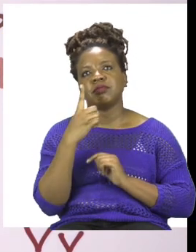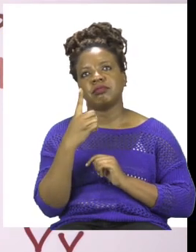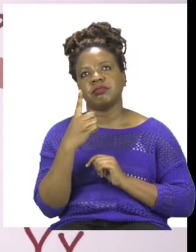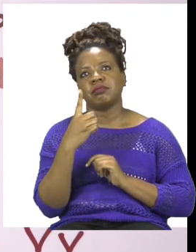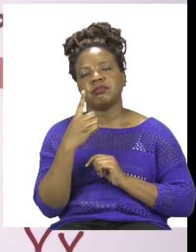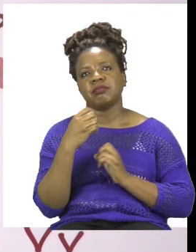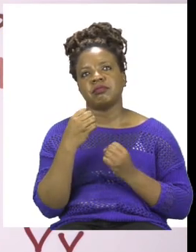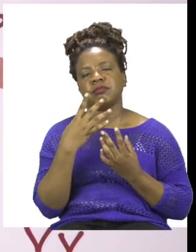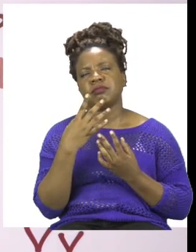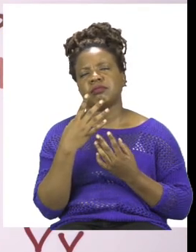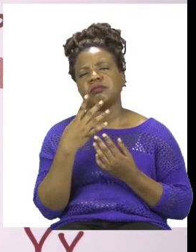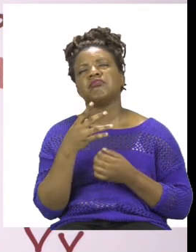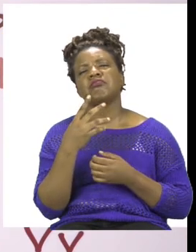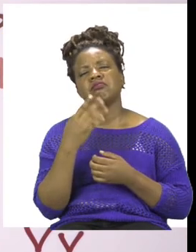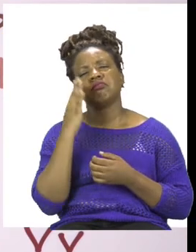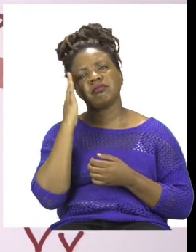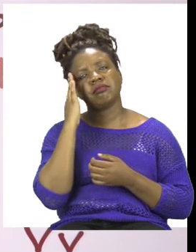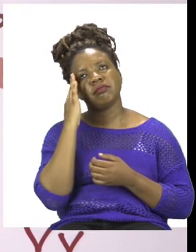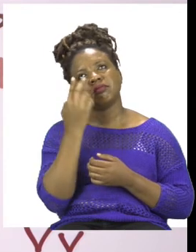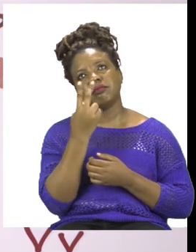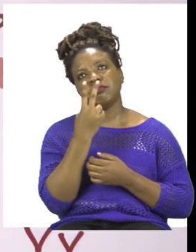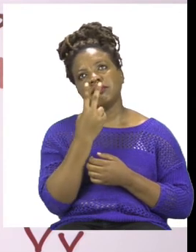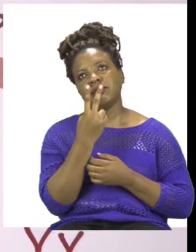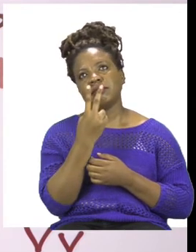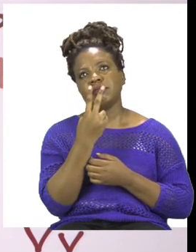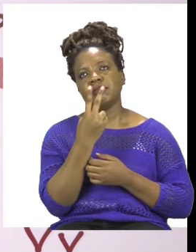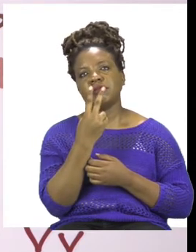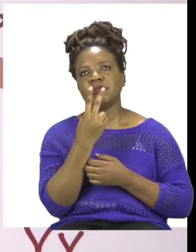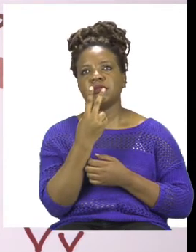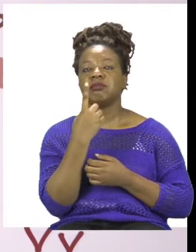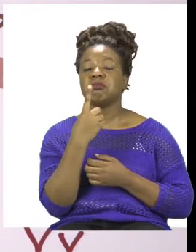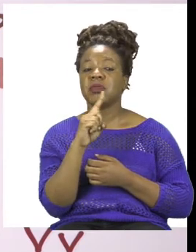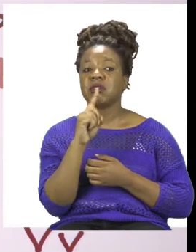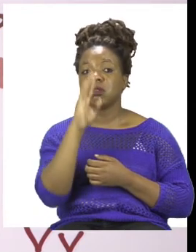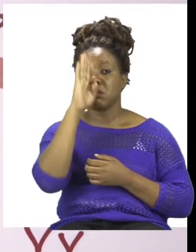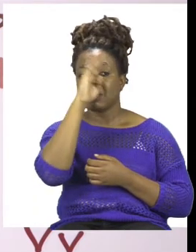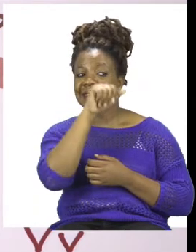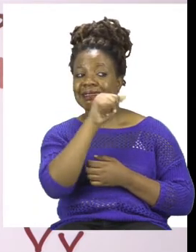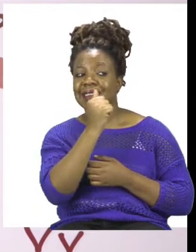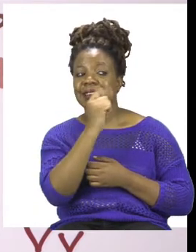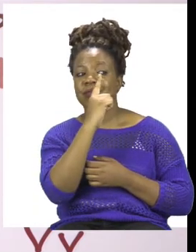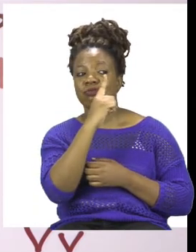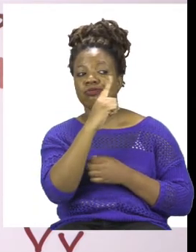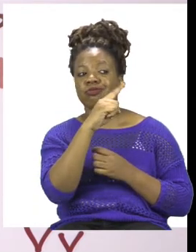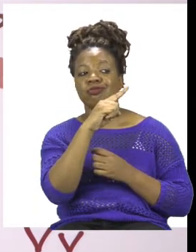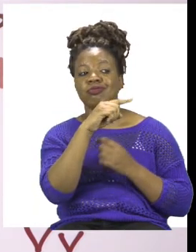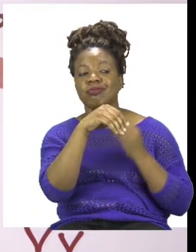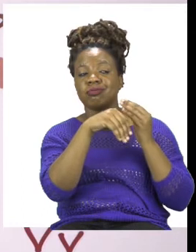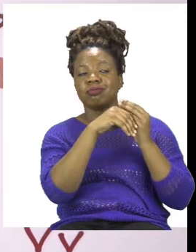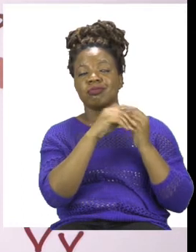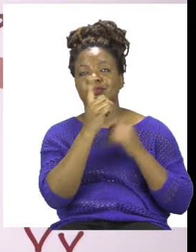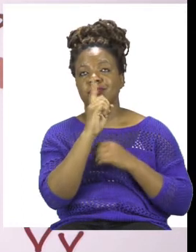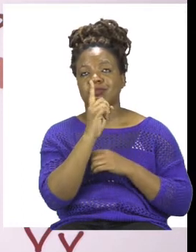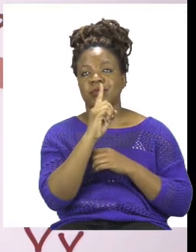And we know that 1 plus 1 equals 2. But we cannot forget our extra 1 from